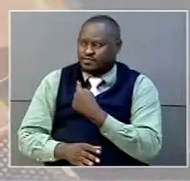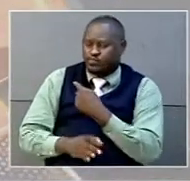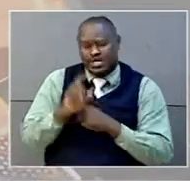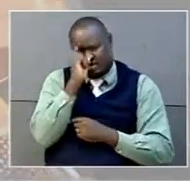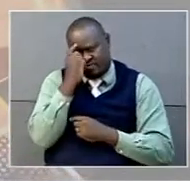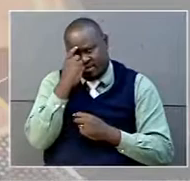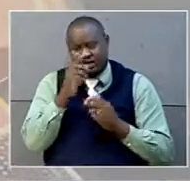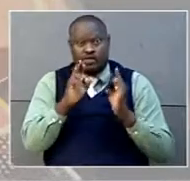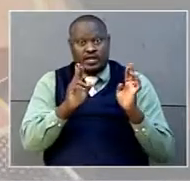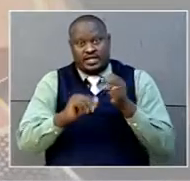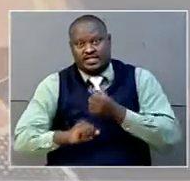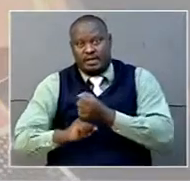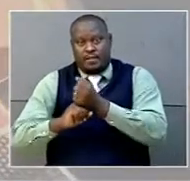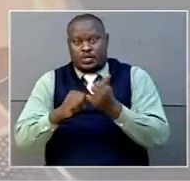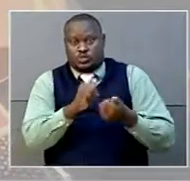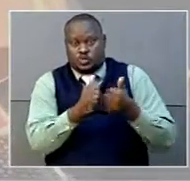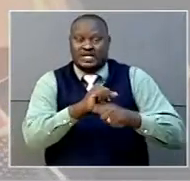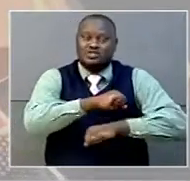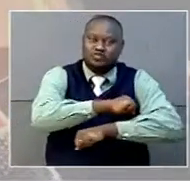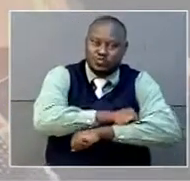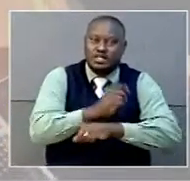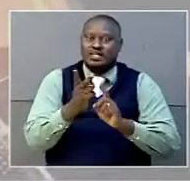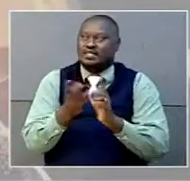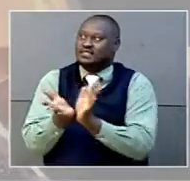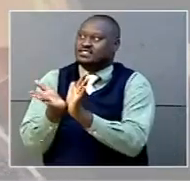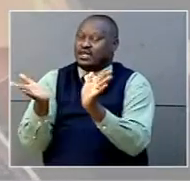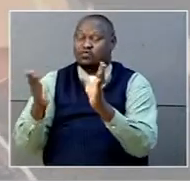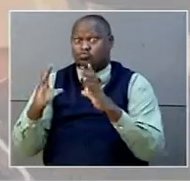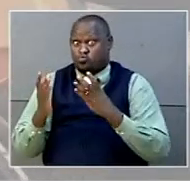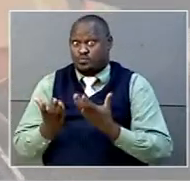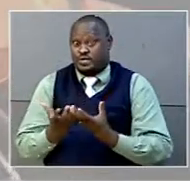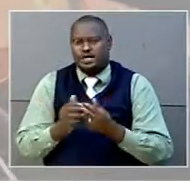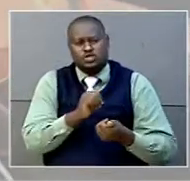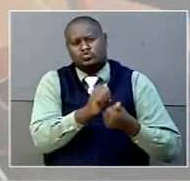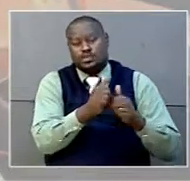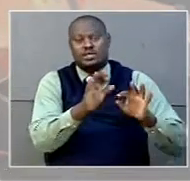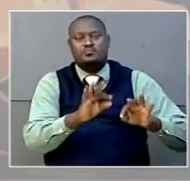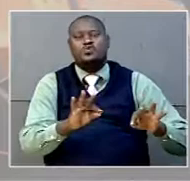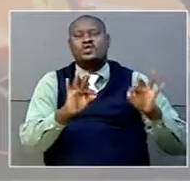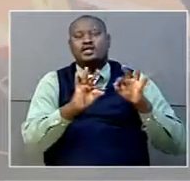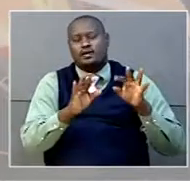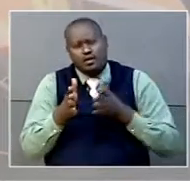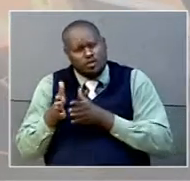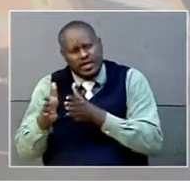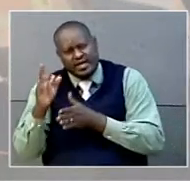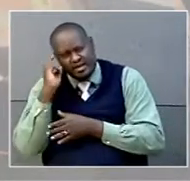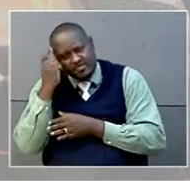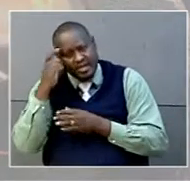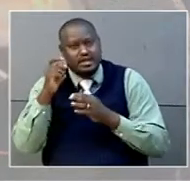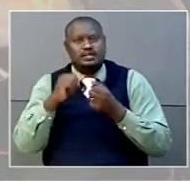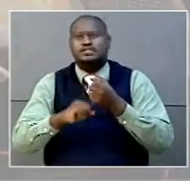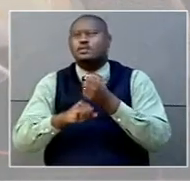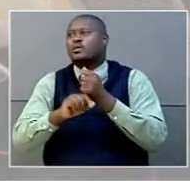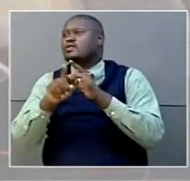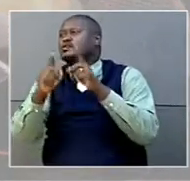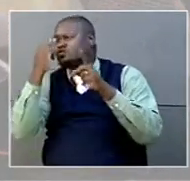to supporting sports both in school and the community. He said sports is part of the criteria government uses to select and